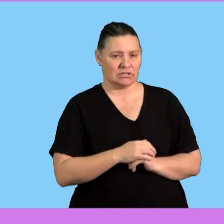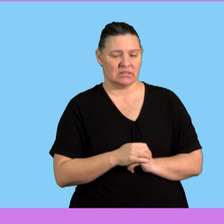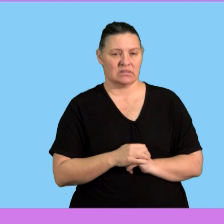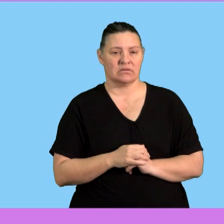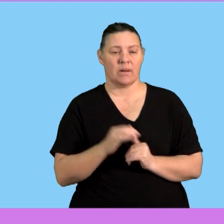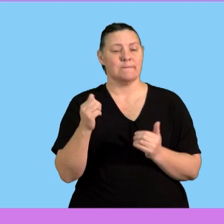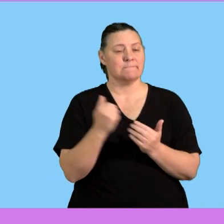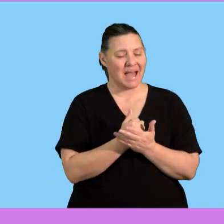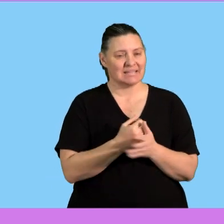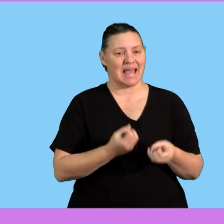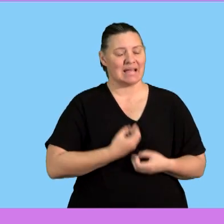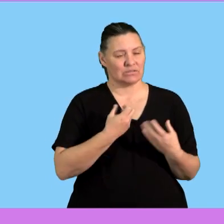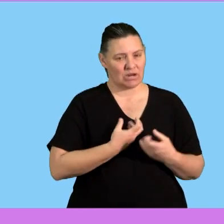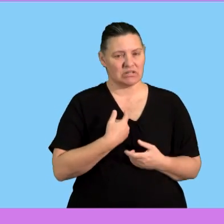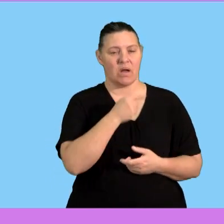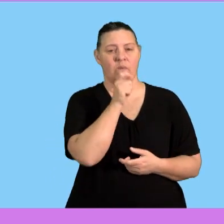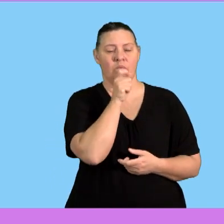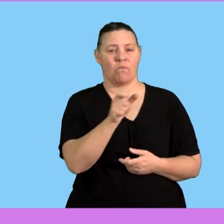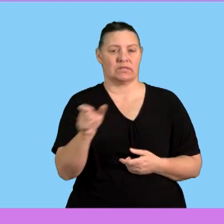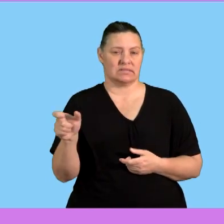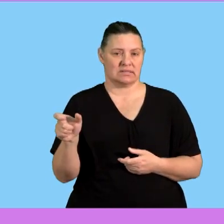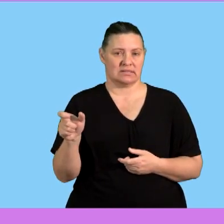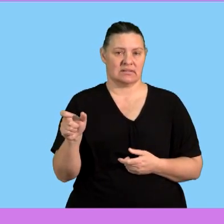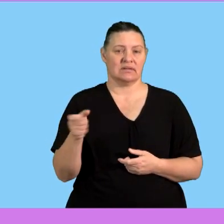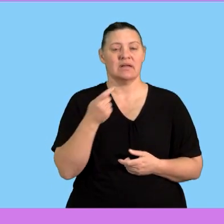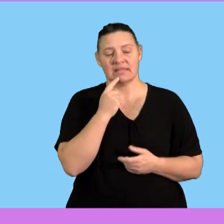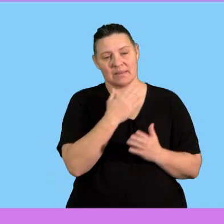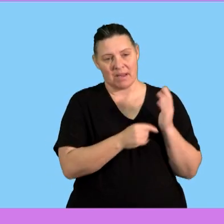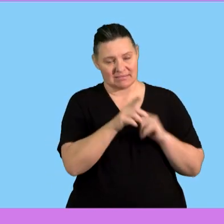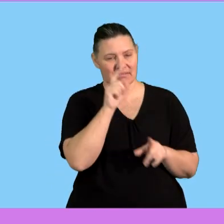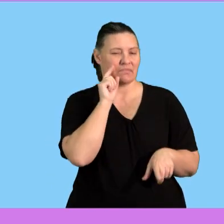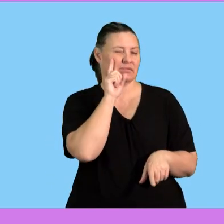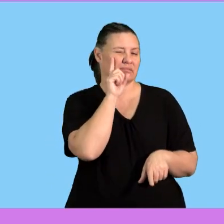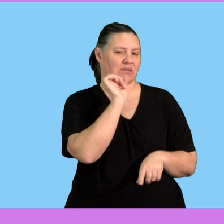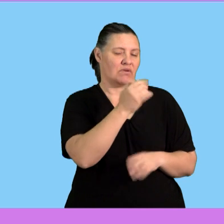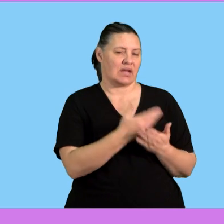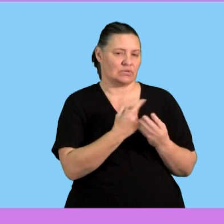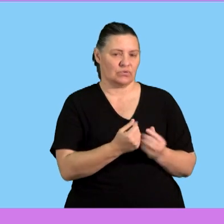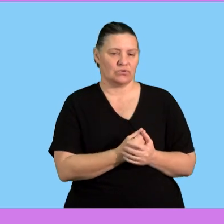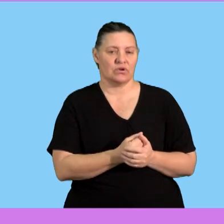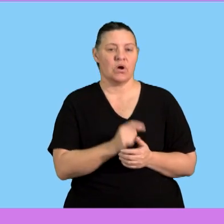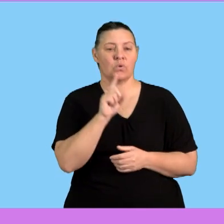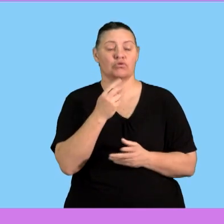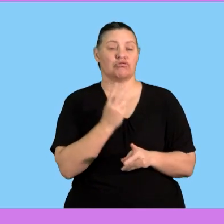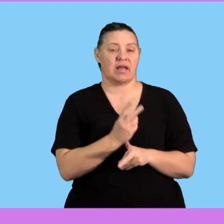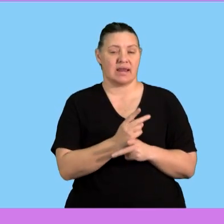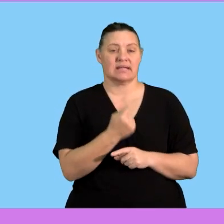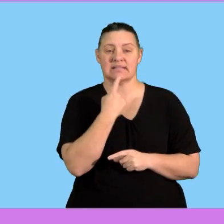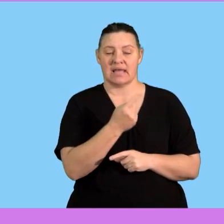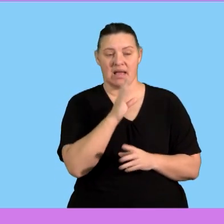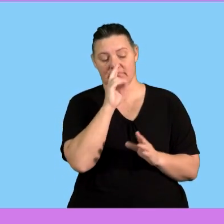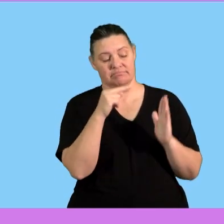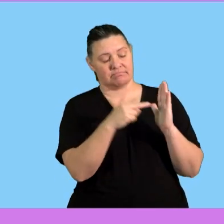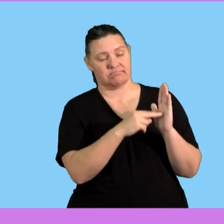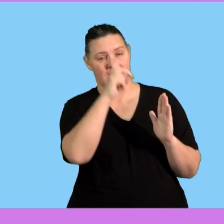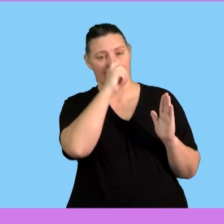remember I said you must be able to express yourself verbally and that's the part I'm going to test now let me read the question out again it